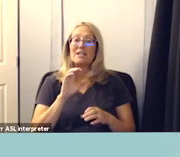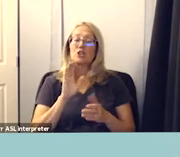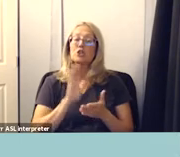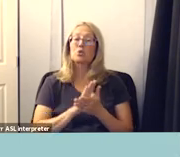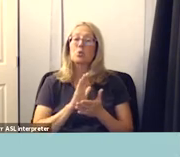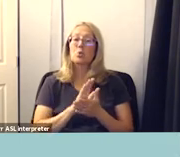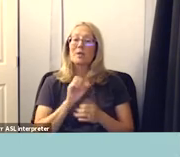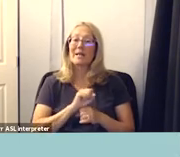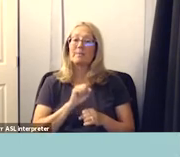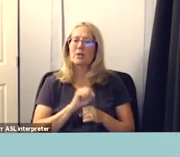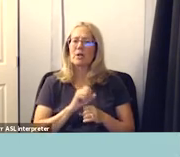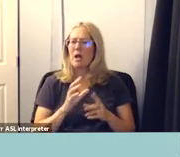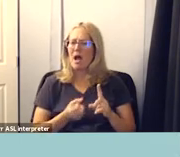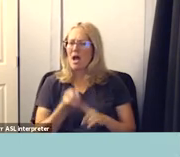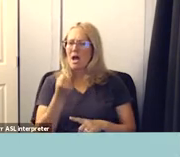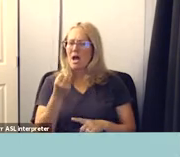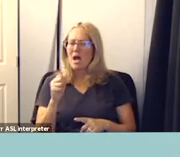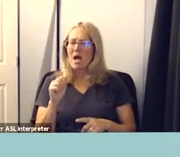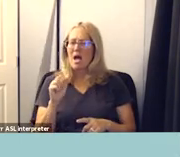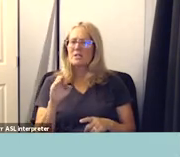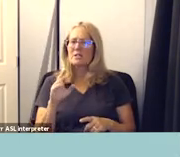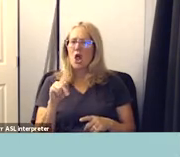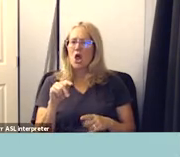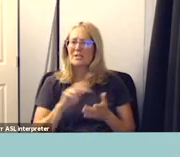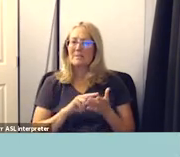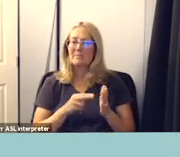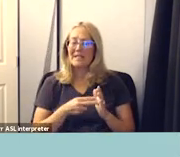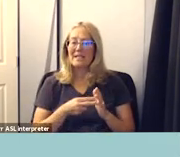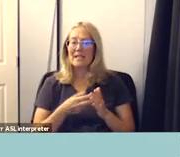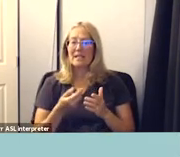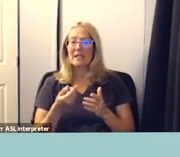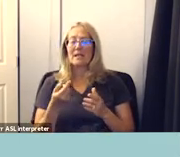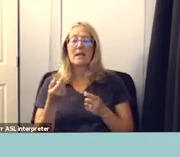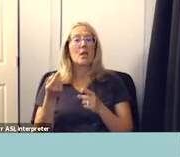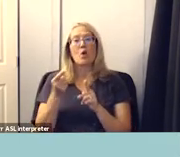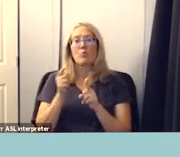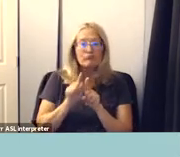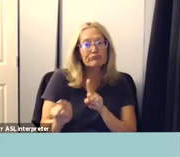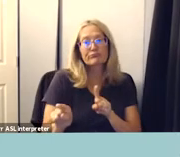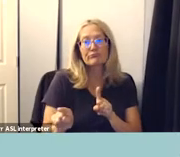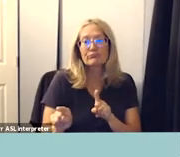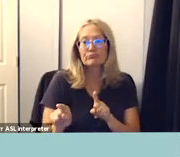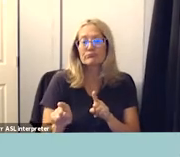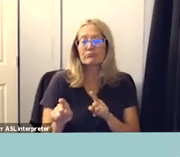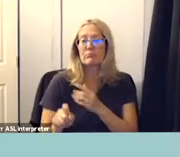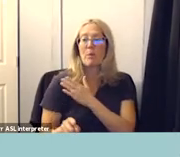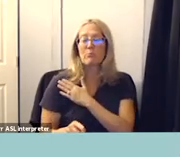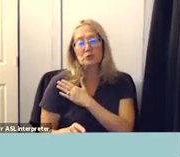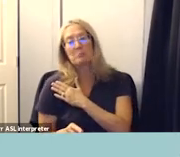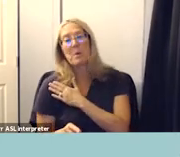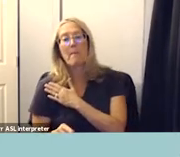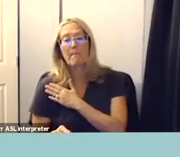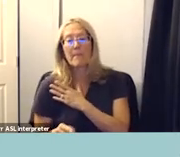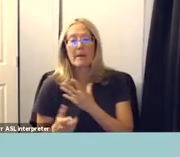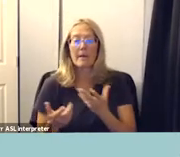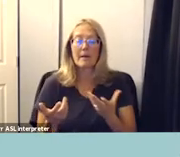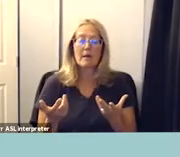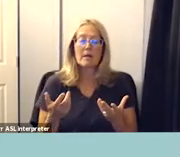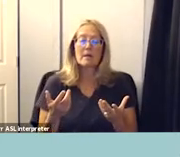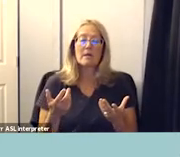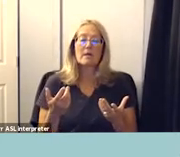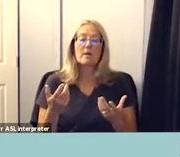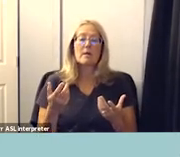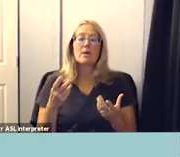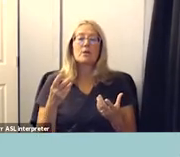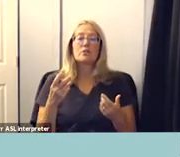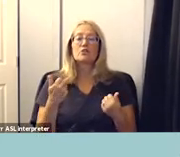what is an assault um brushing past a school employee with a bump of the shoulder while trying to